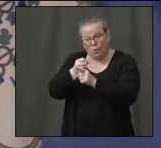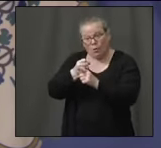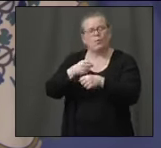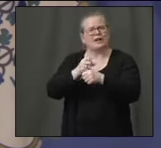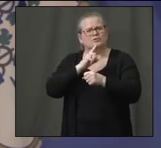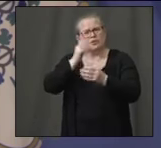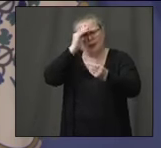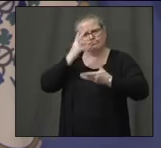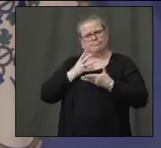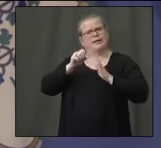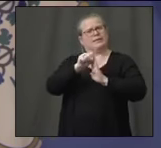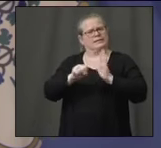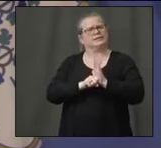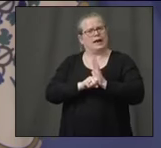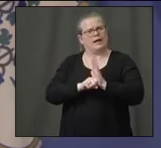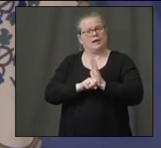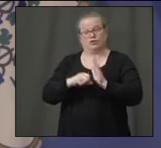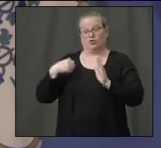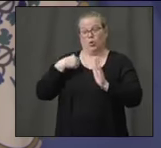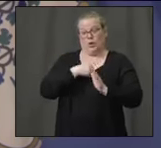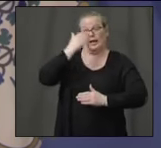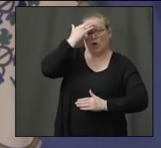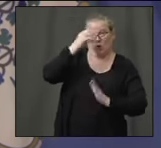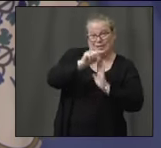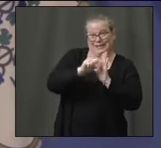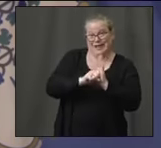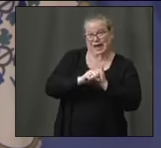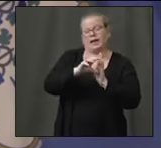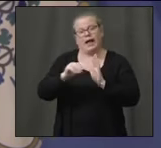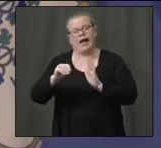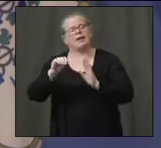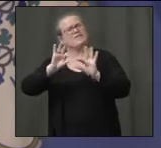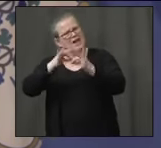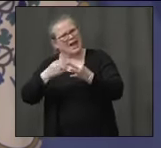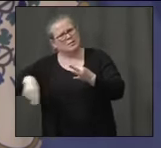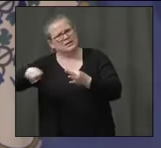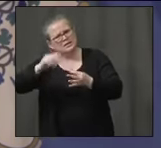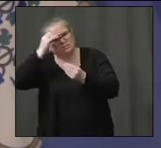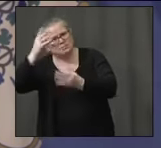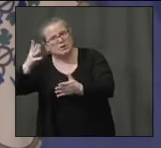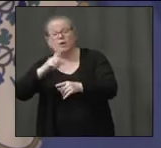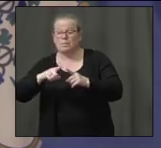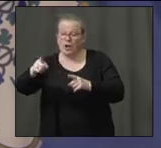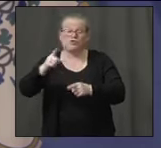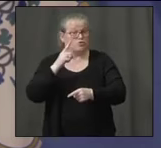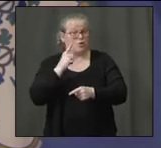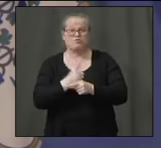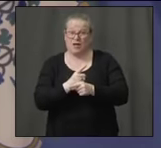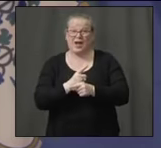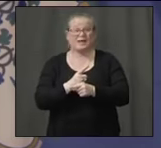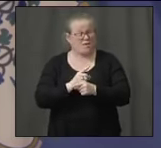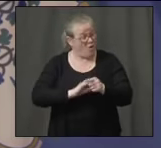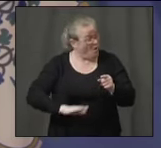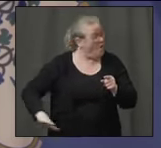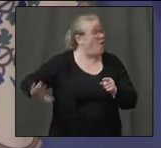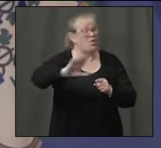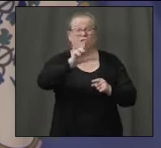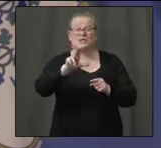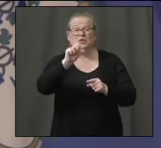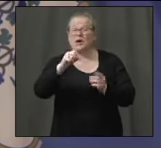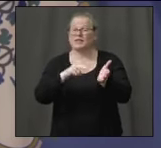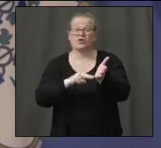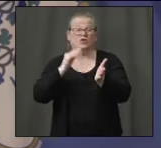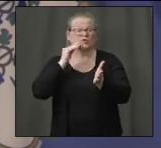information and families have that information. But you're right. The nursing homes have been a tragedy across the country. Just talking to my fellow